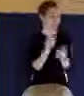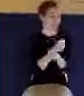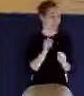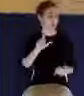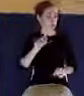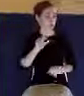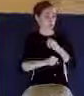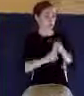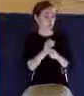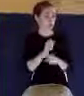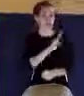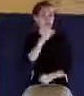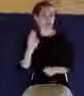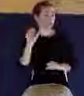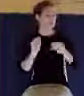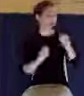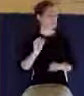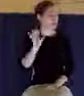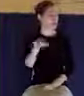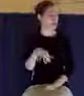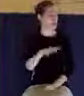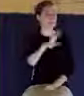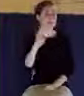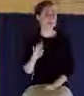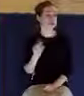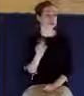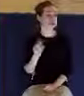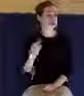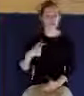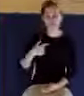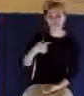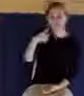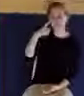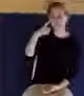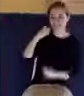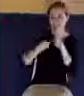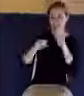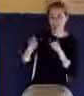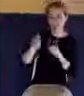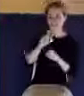You've never doubted it. You've never wrestled. There's been no striving in your heart.